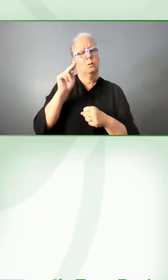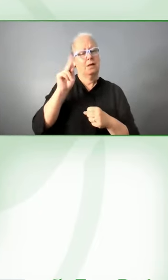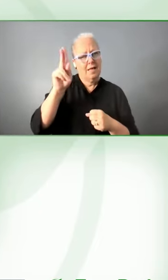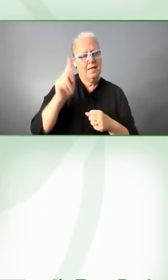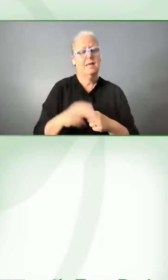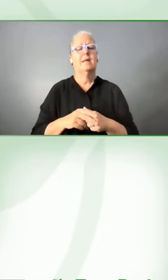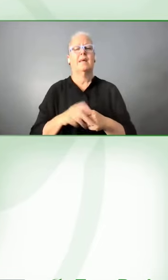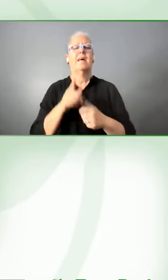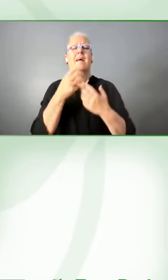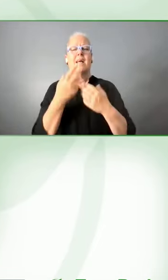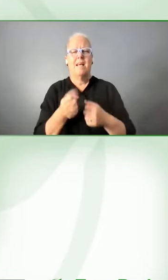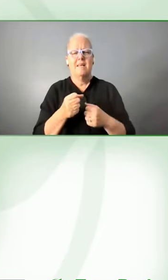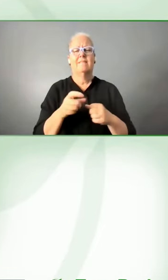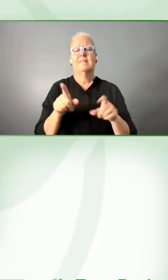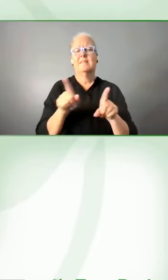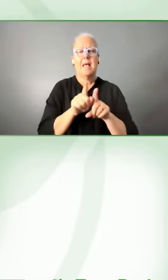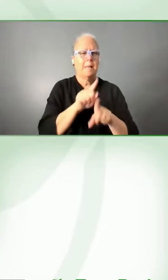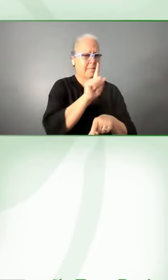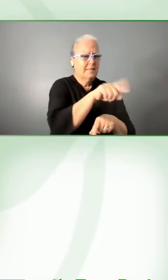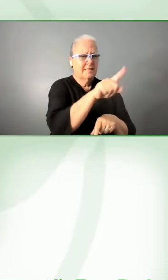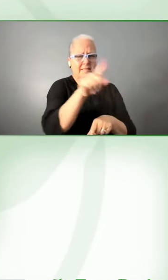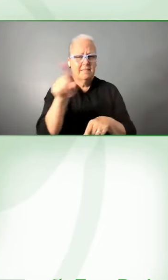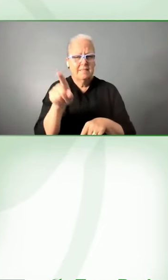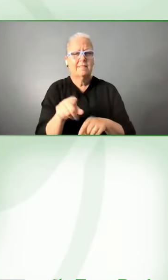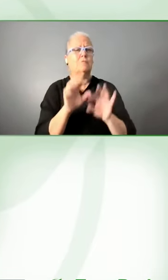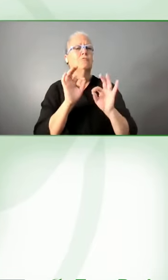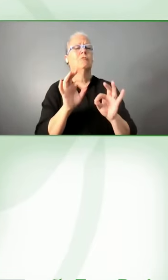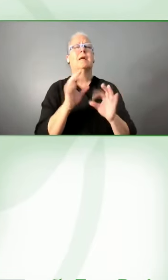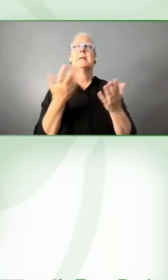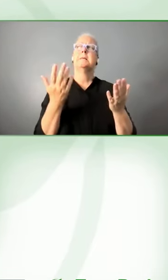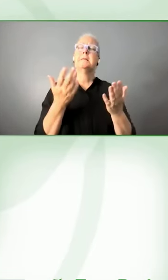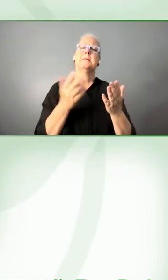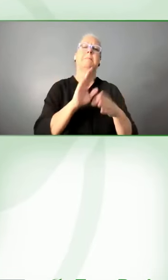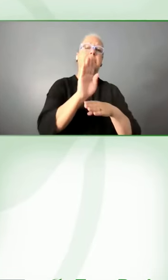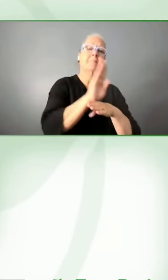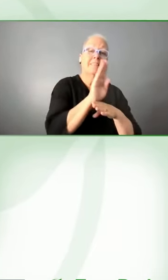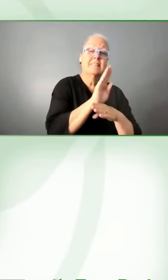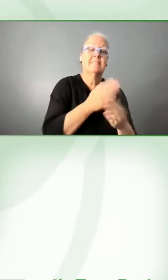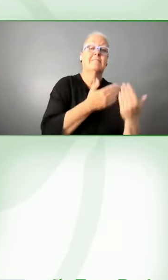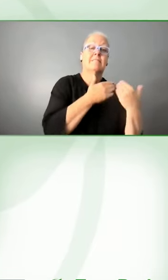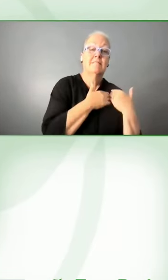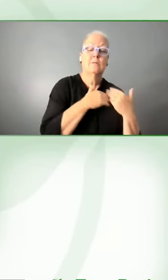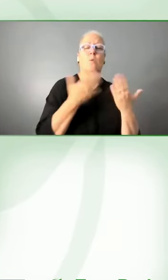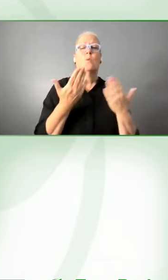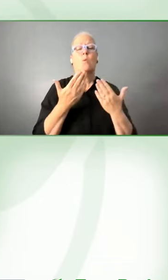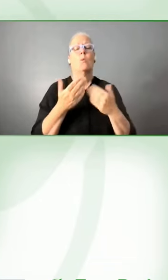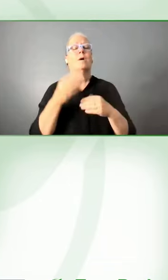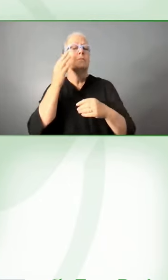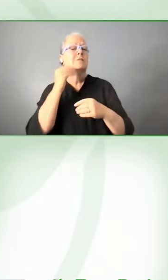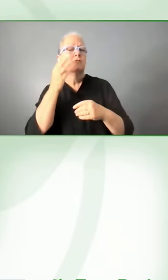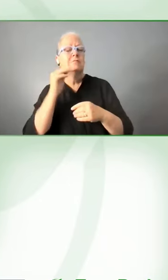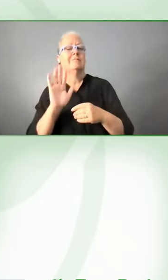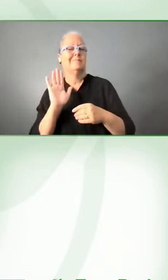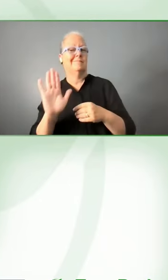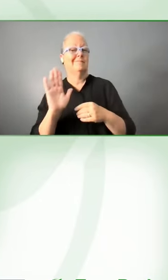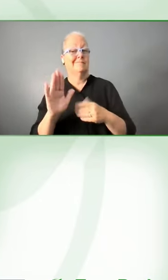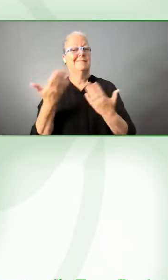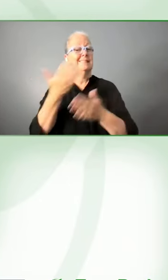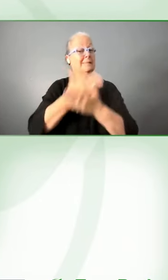different sector champions so people who have a business role or experience in disability and accessibility and their task is to